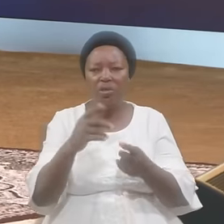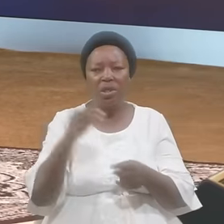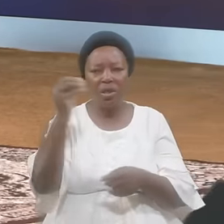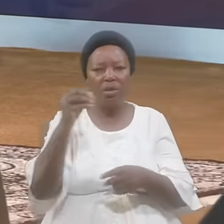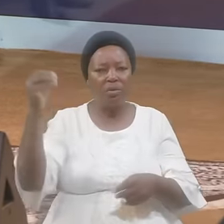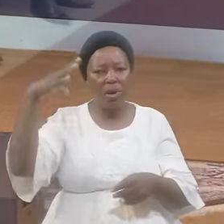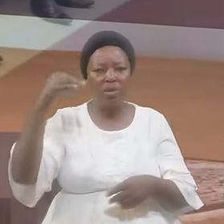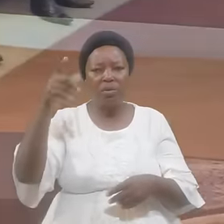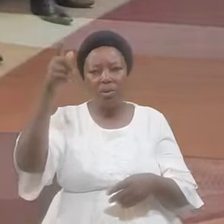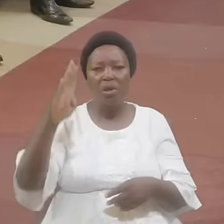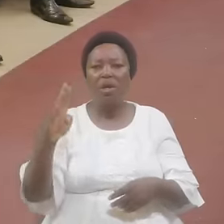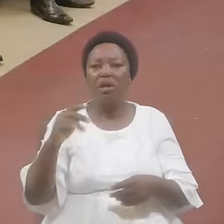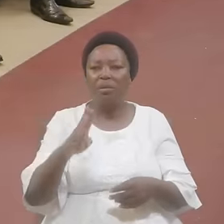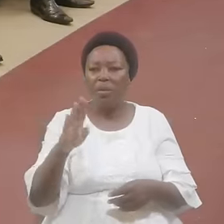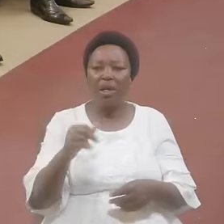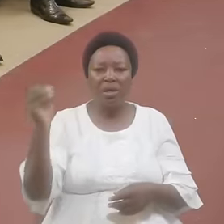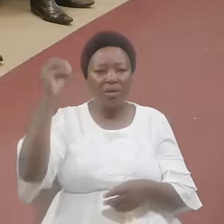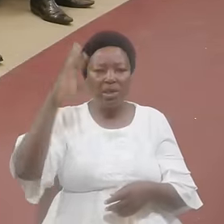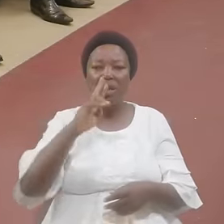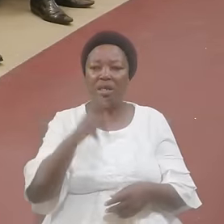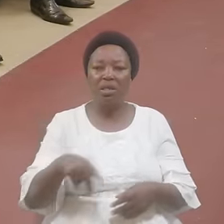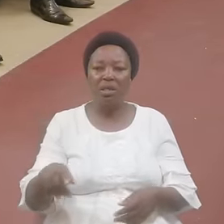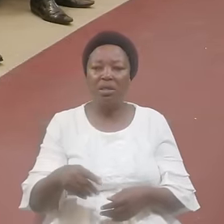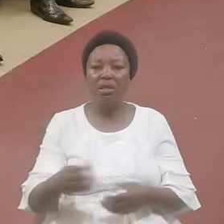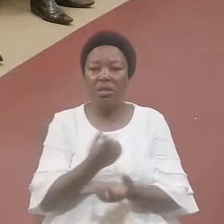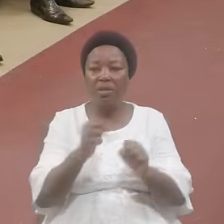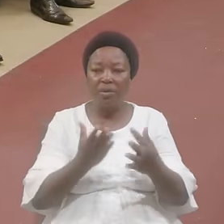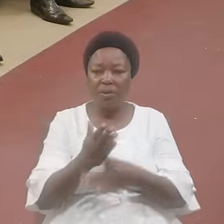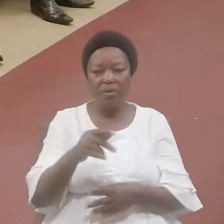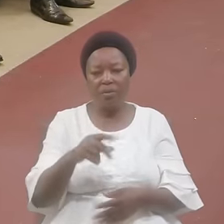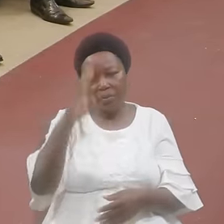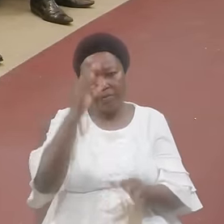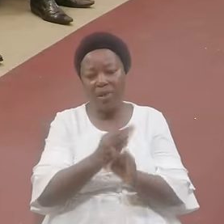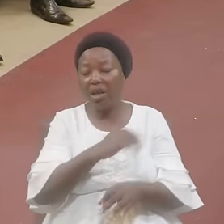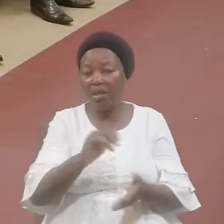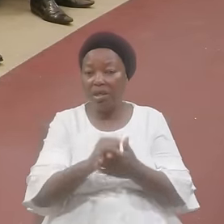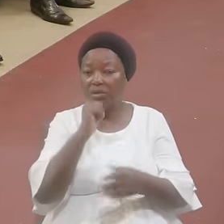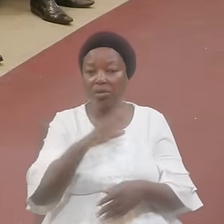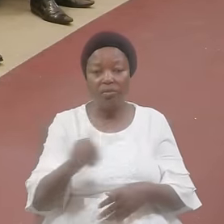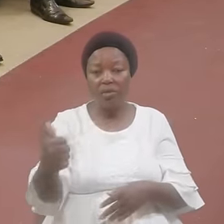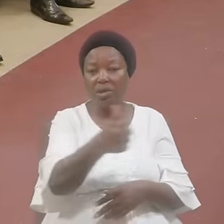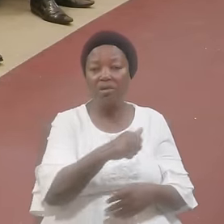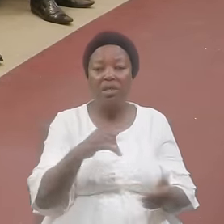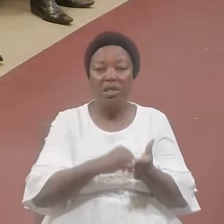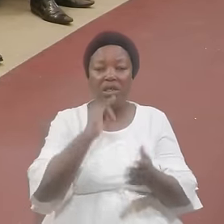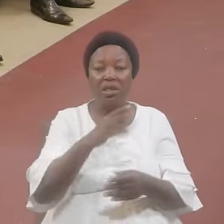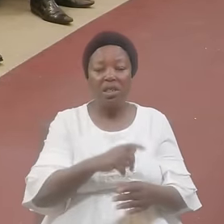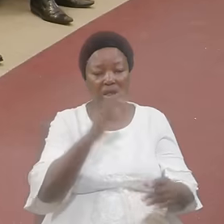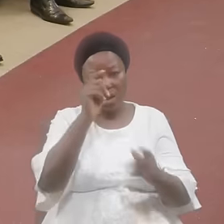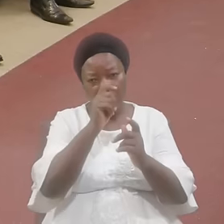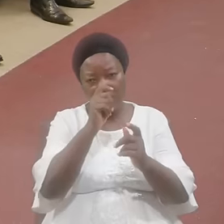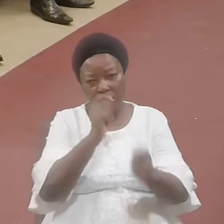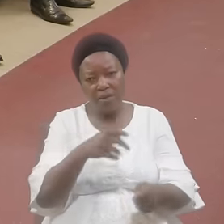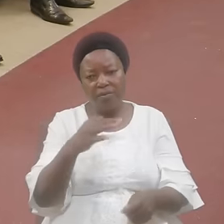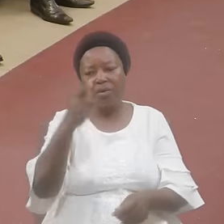God By grace Are you saved Through faith And that Not of yourselves It is the gift Of God